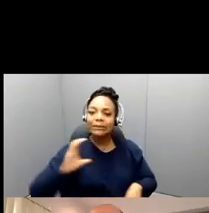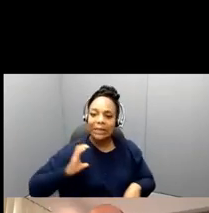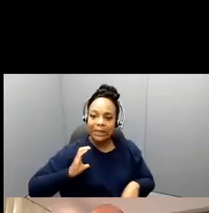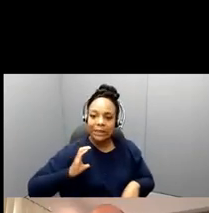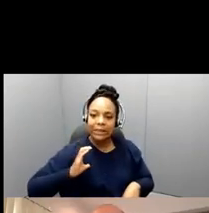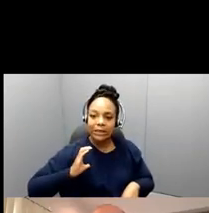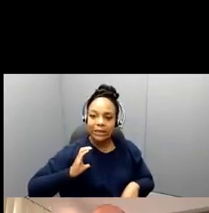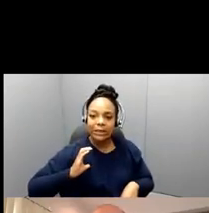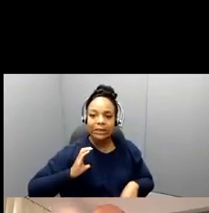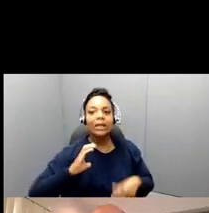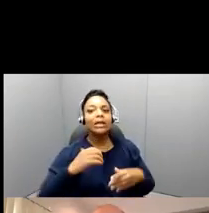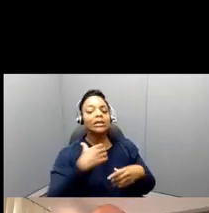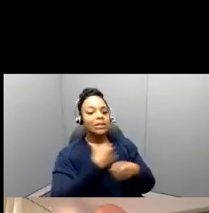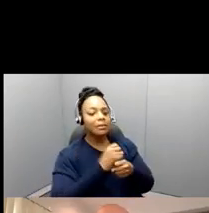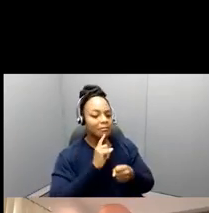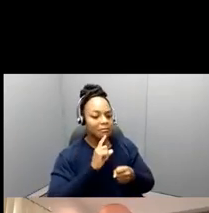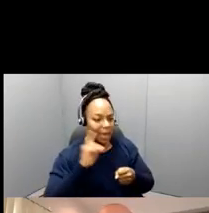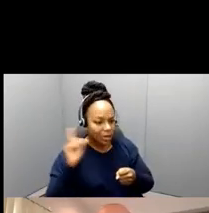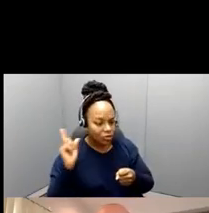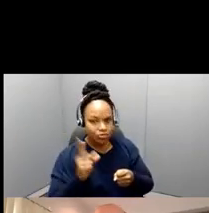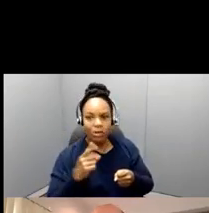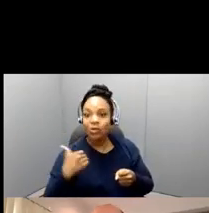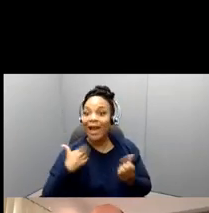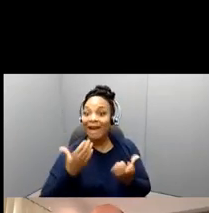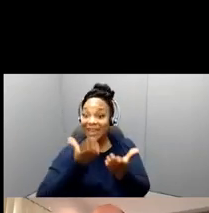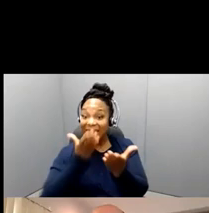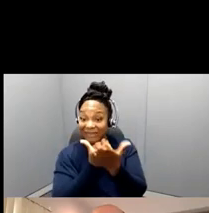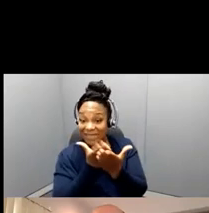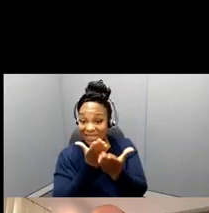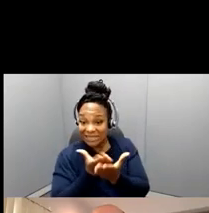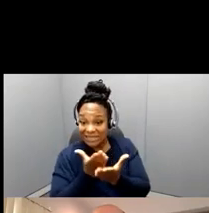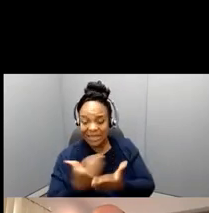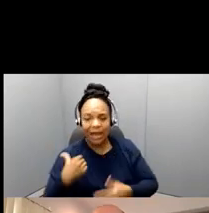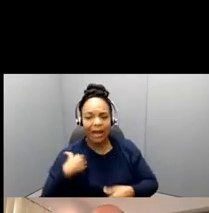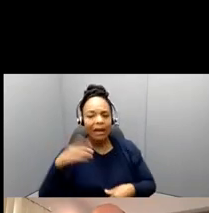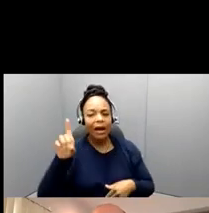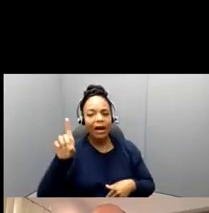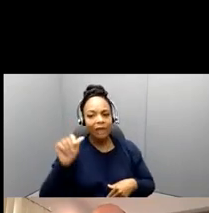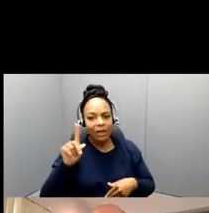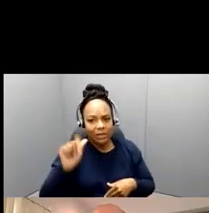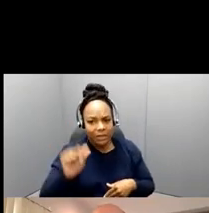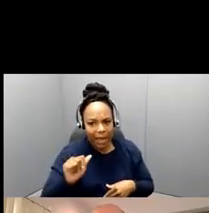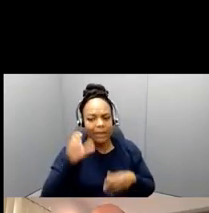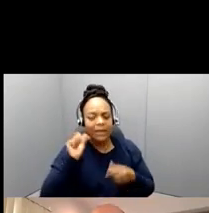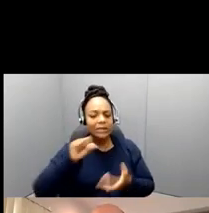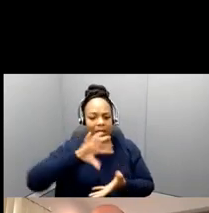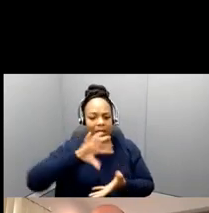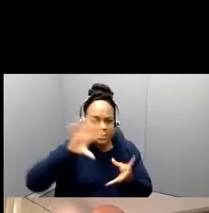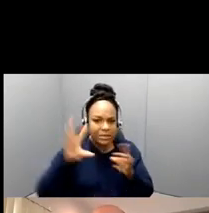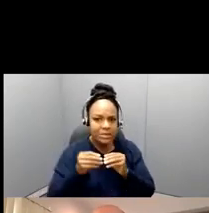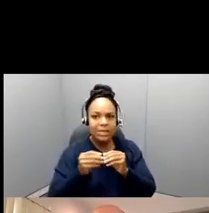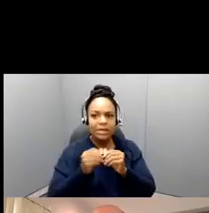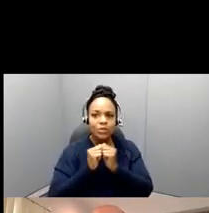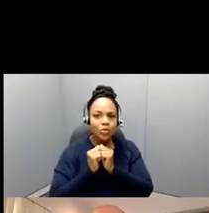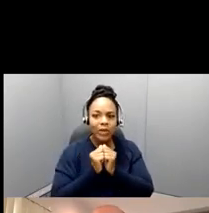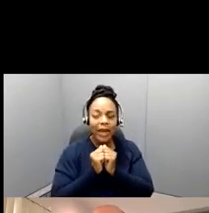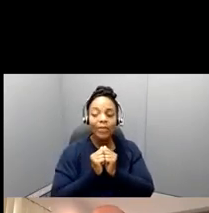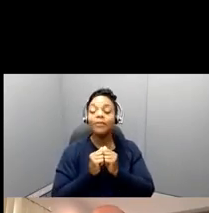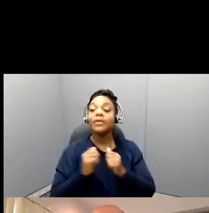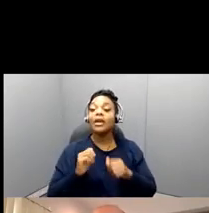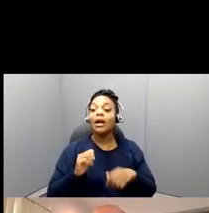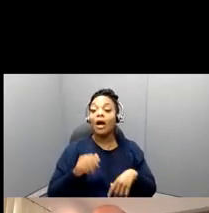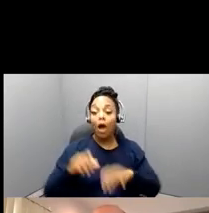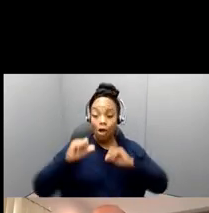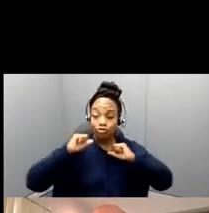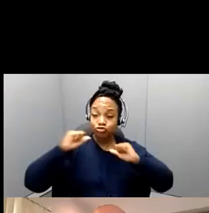along, that you have the evidence that you can pull things together, um, what a strong proposal might look like is when it's